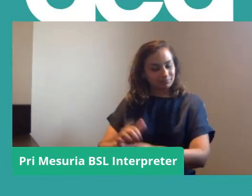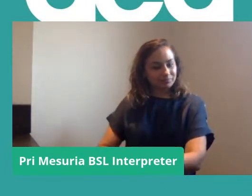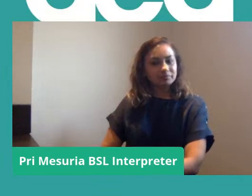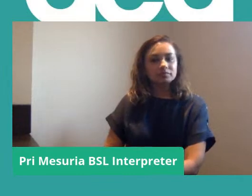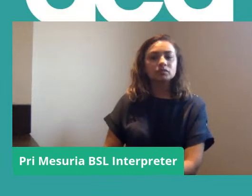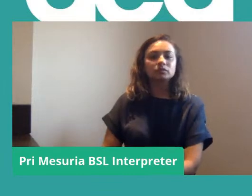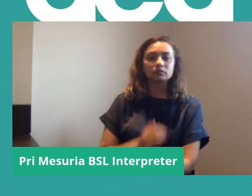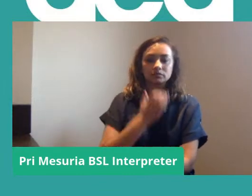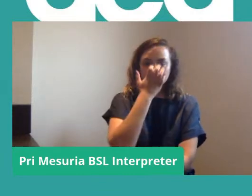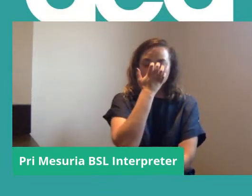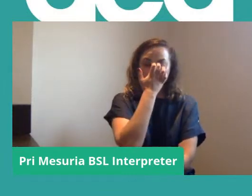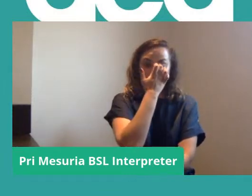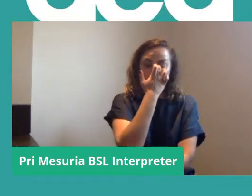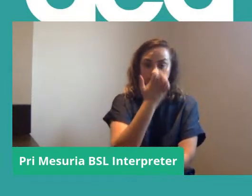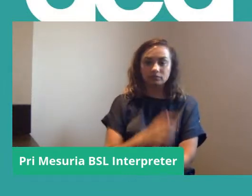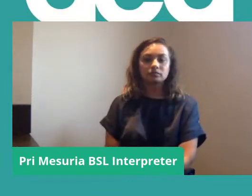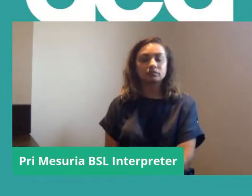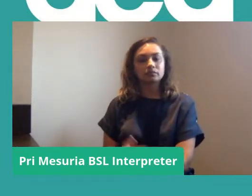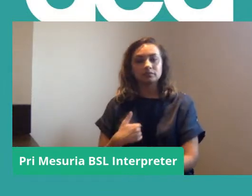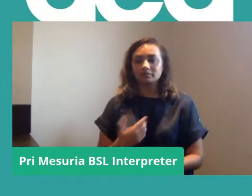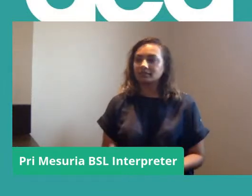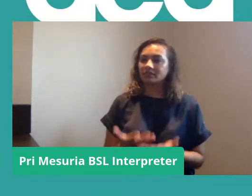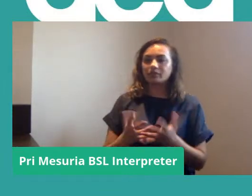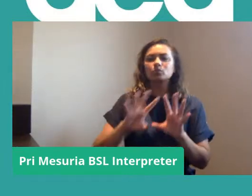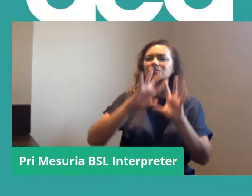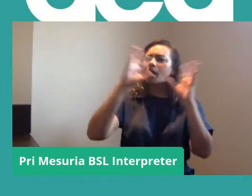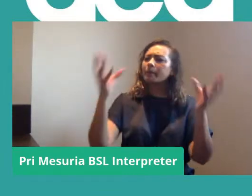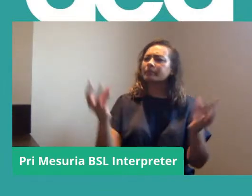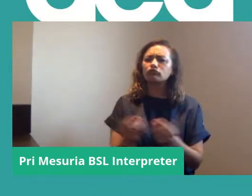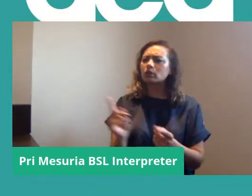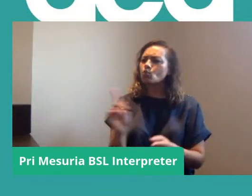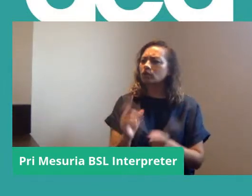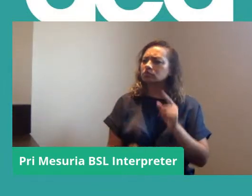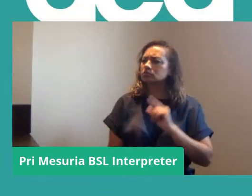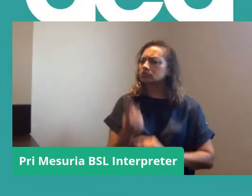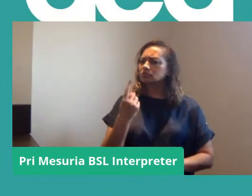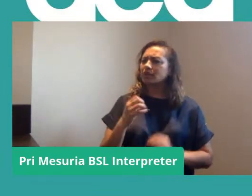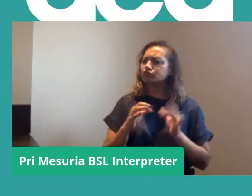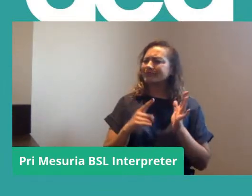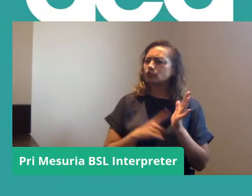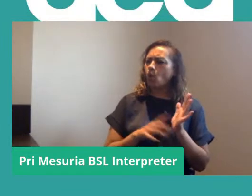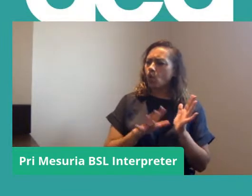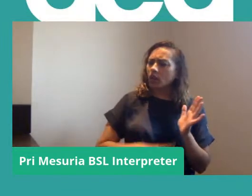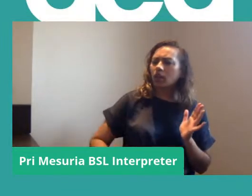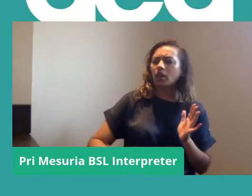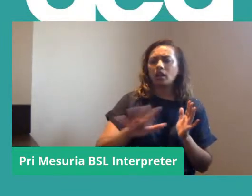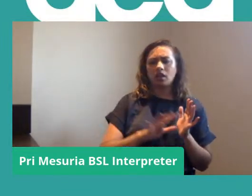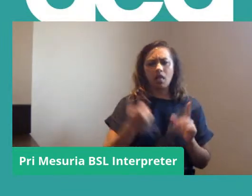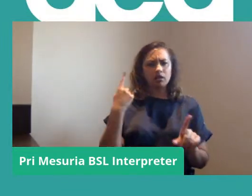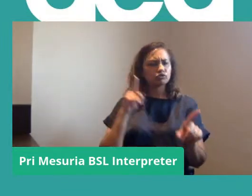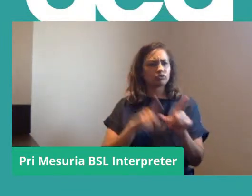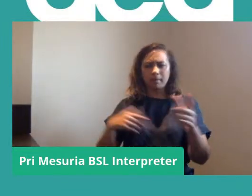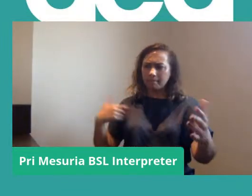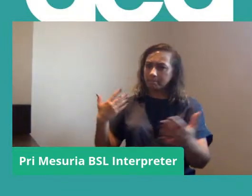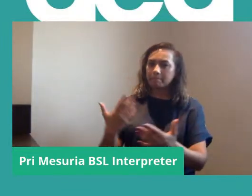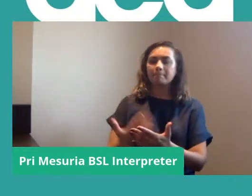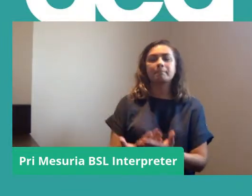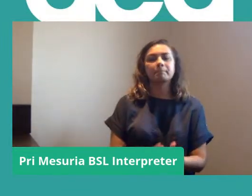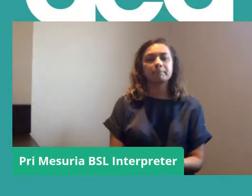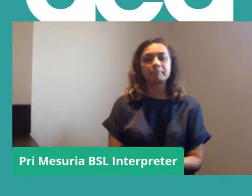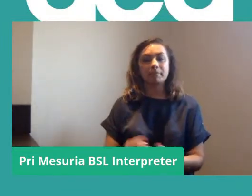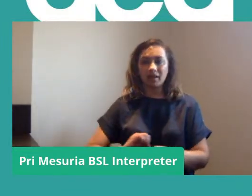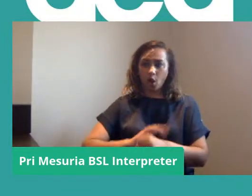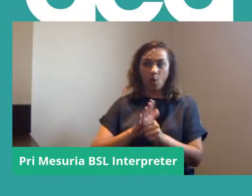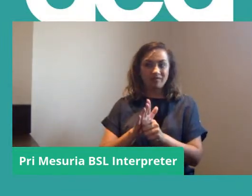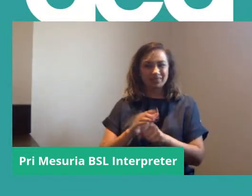Yeah, so I'll give you a very quick overview of what's been happening kind of in Bristol in the last year. It's obviously been the year of COVID,